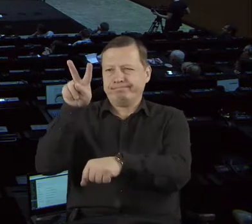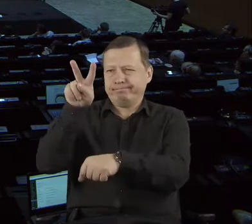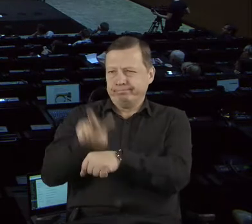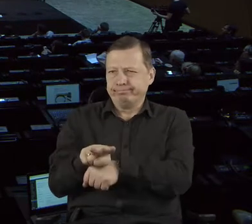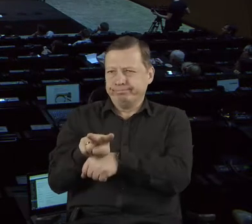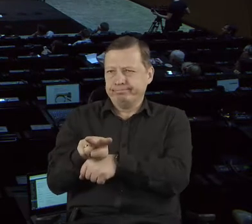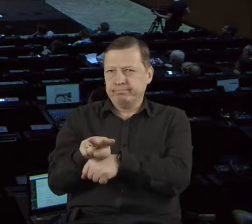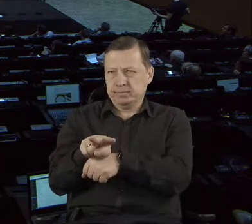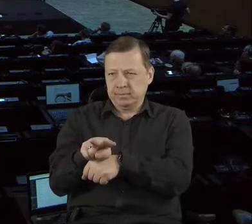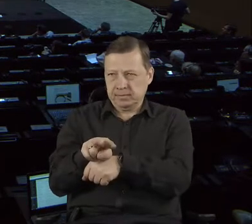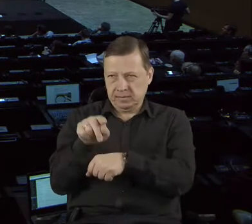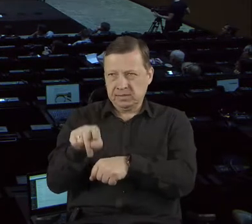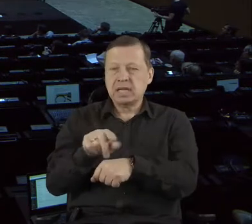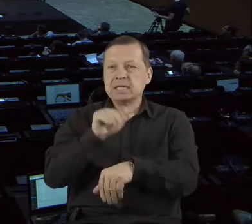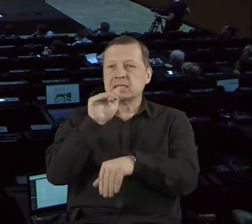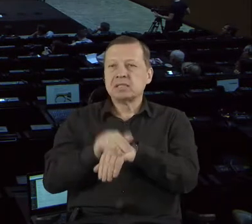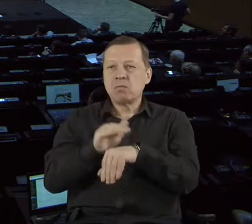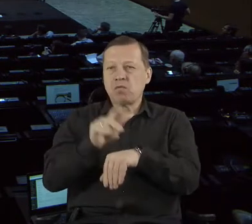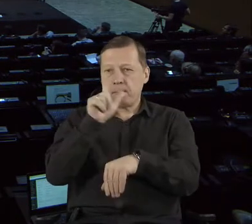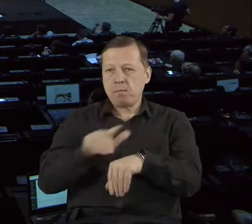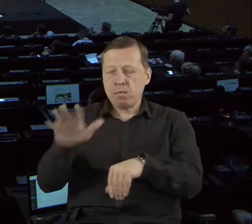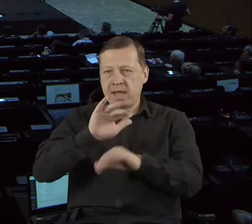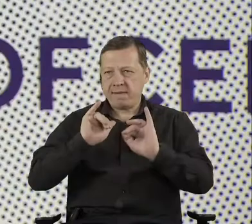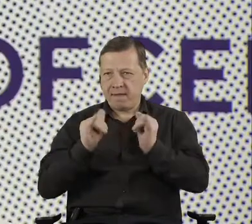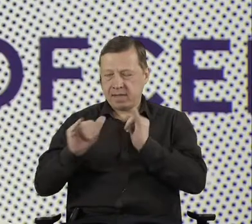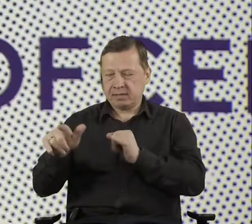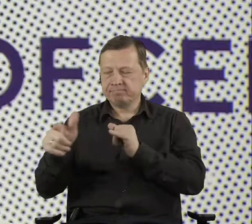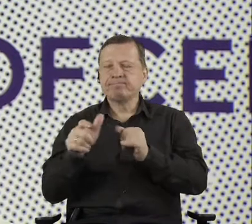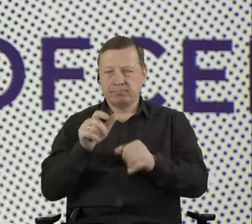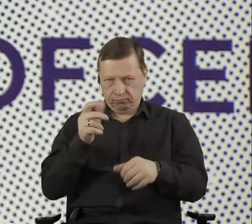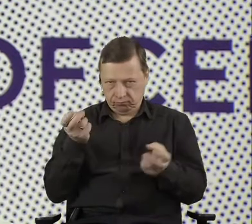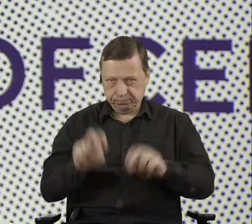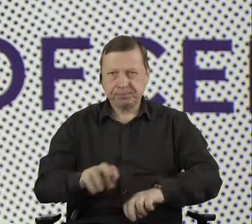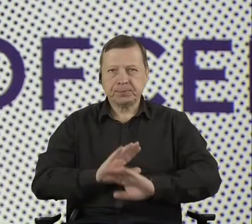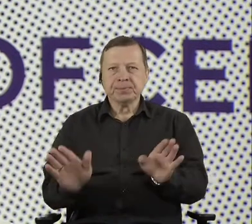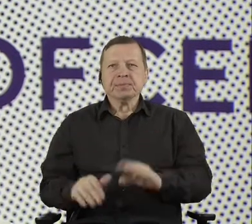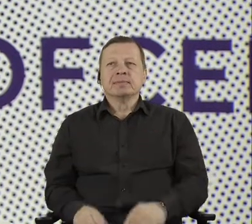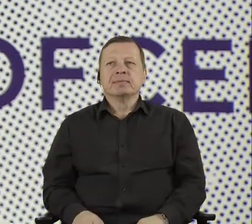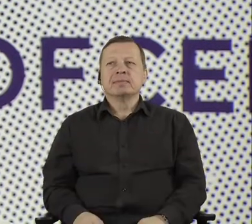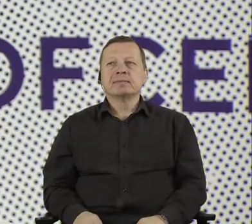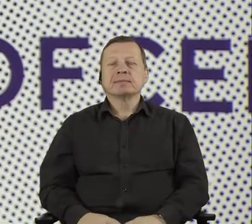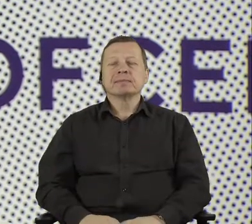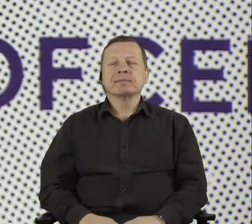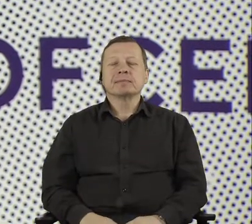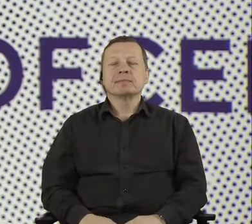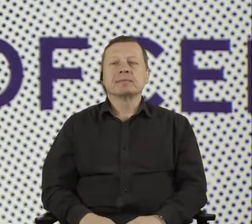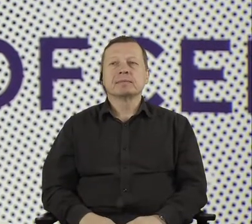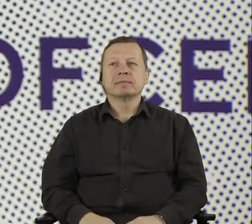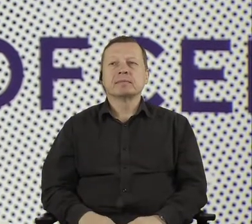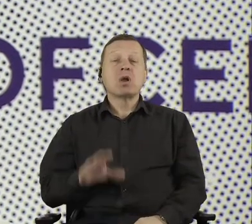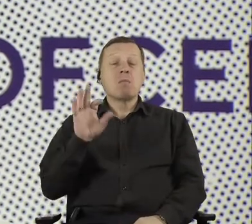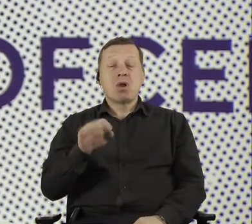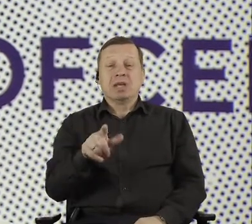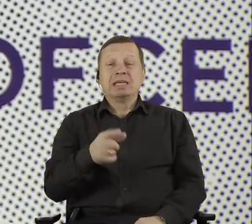process and making it all visible doesn't necessarily mean that people would be able to